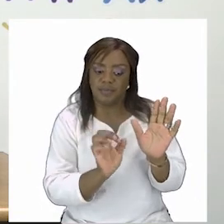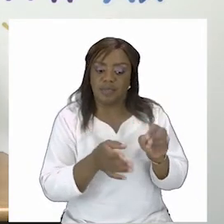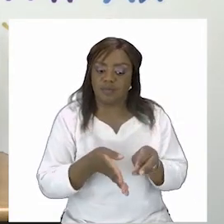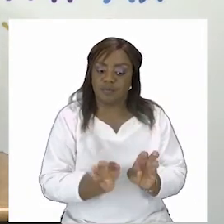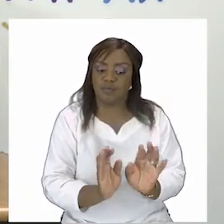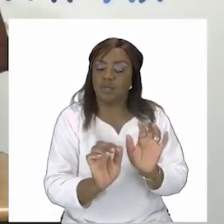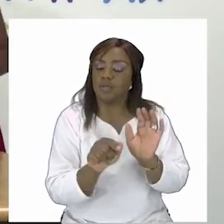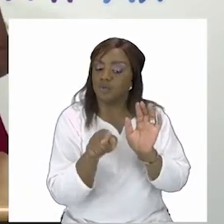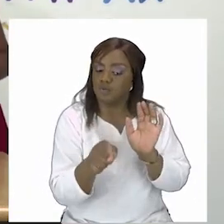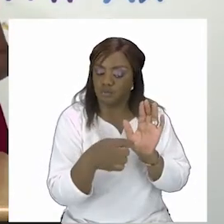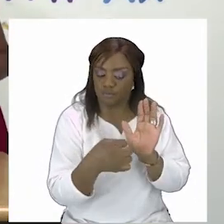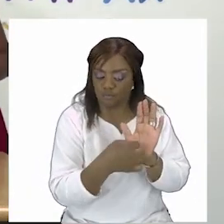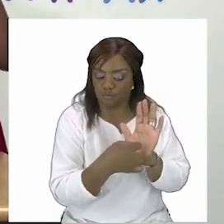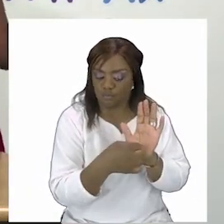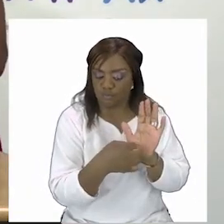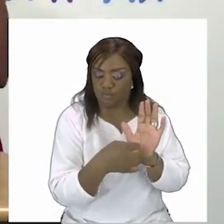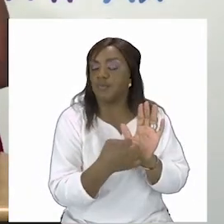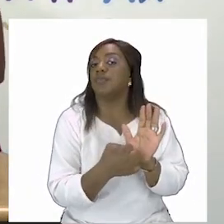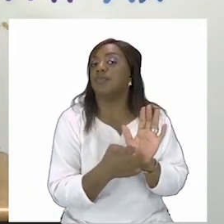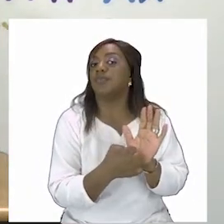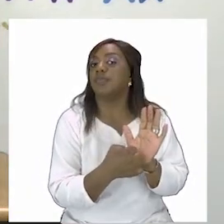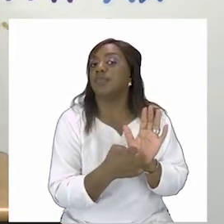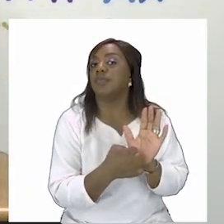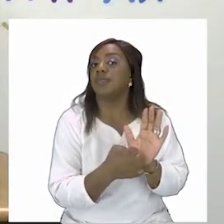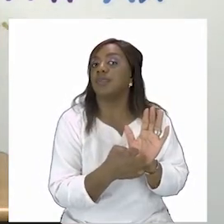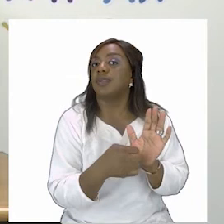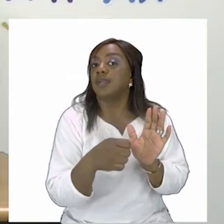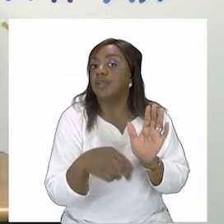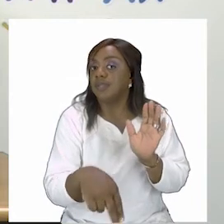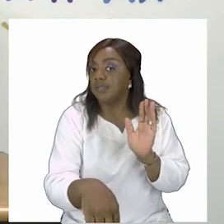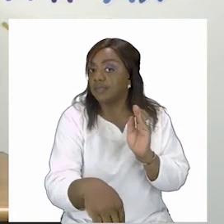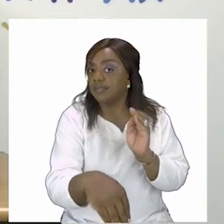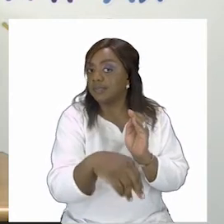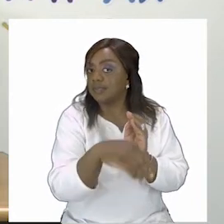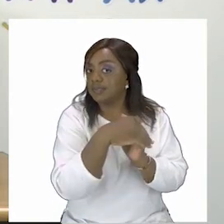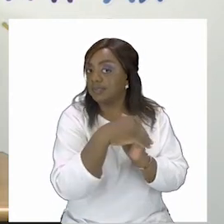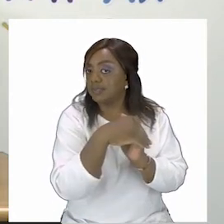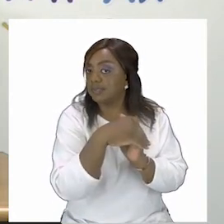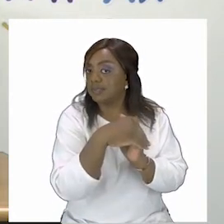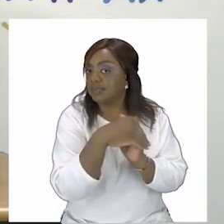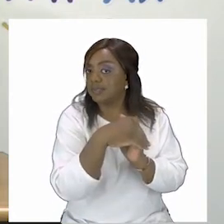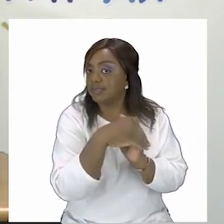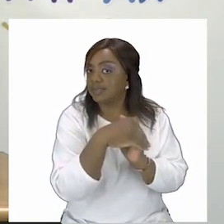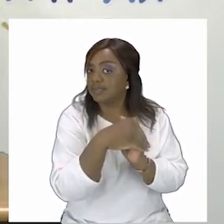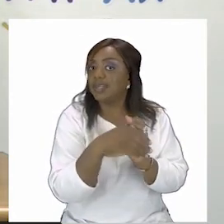and not just you they also wanted your sister so